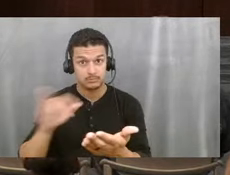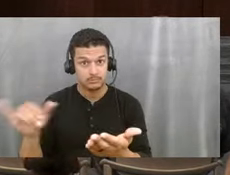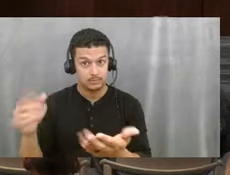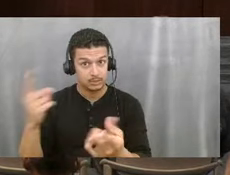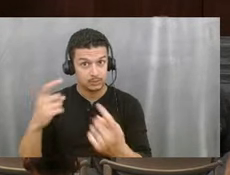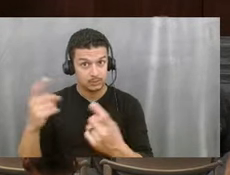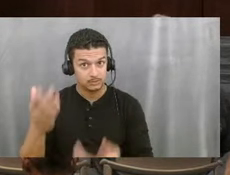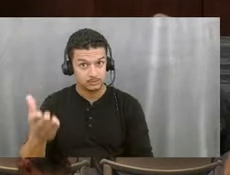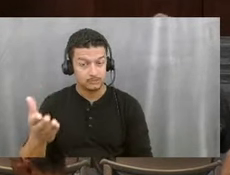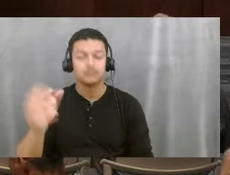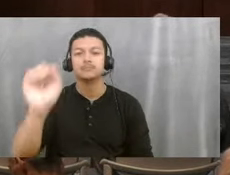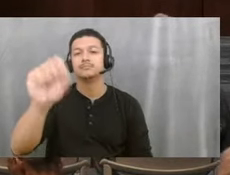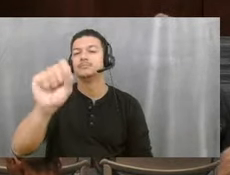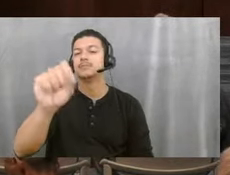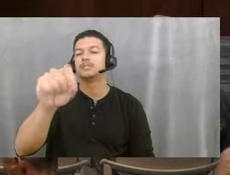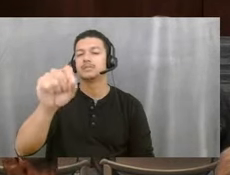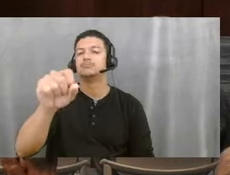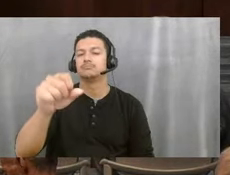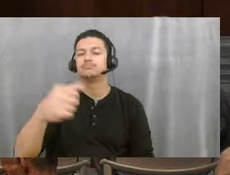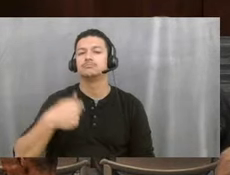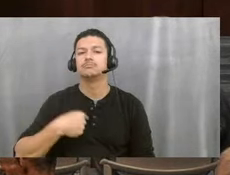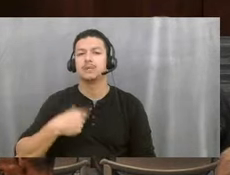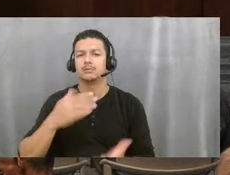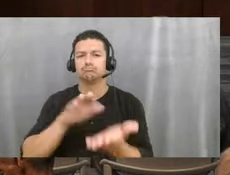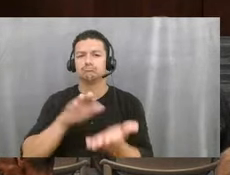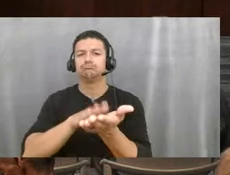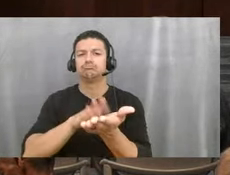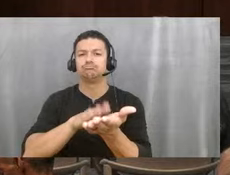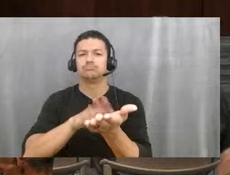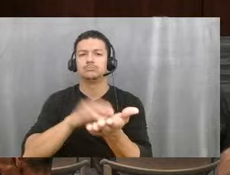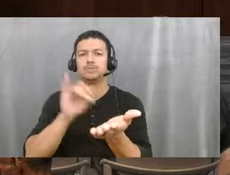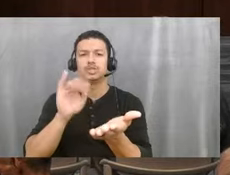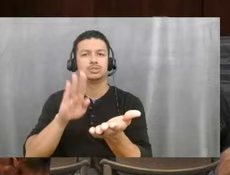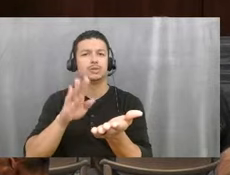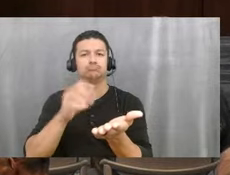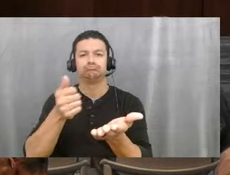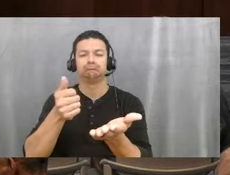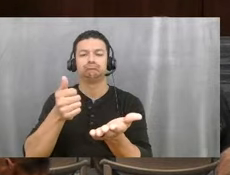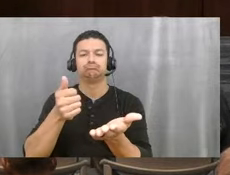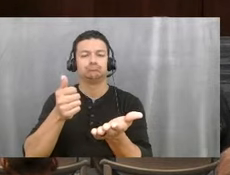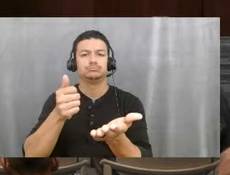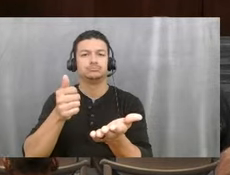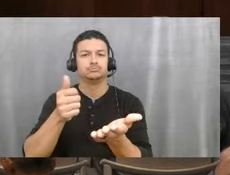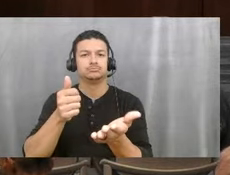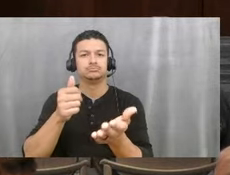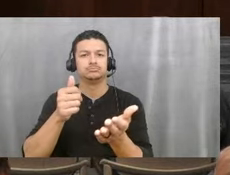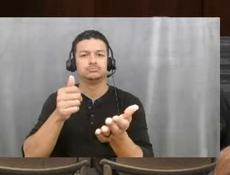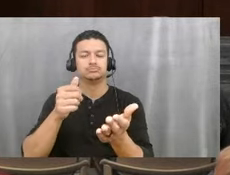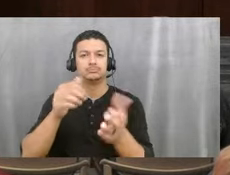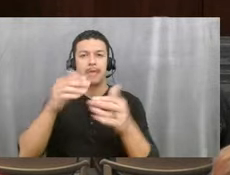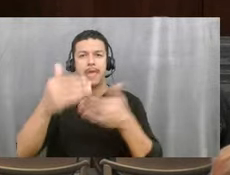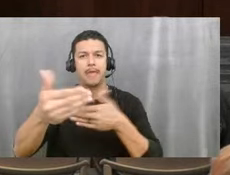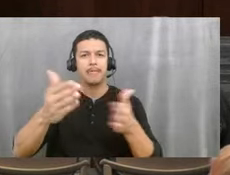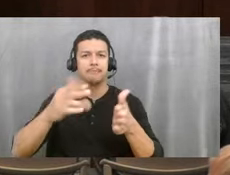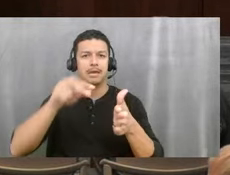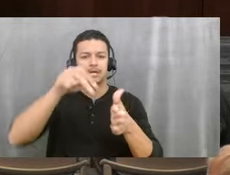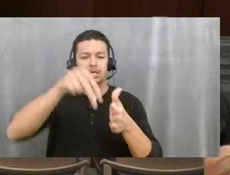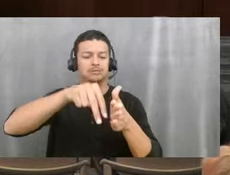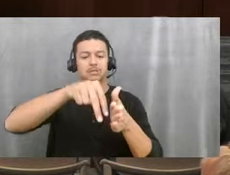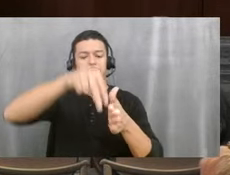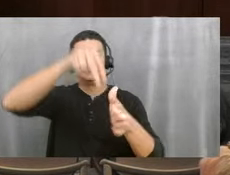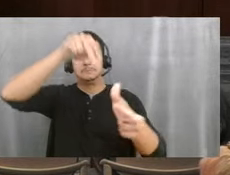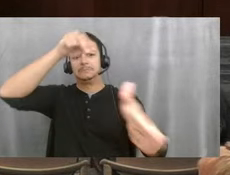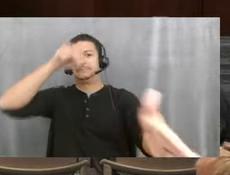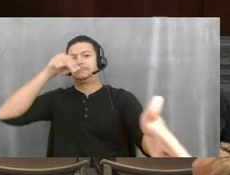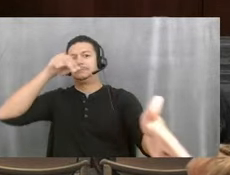Yes, I do. I just want to commend you on the job that you guys are doing and looking outside the box to try to resolve some of the issues